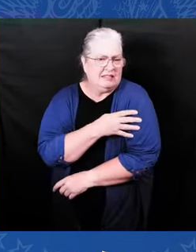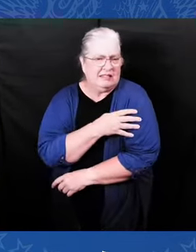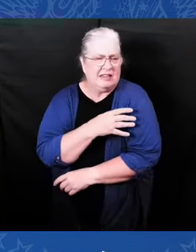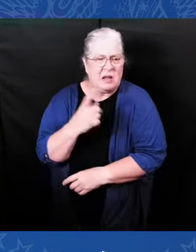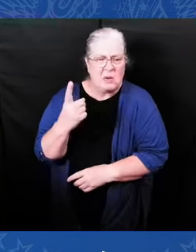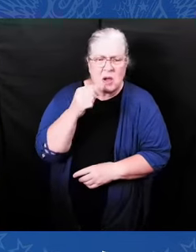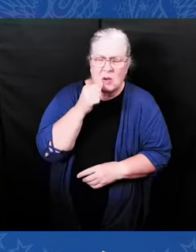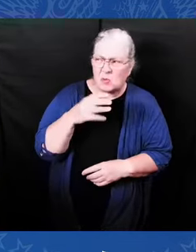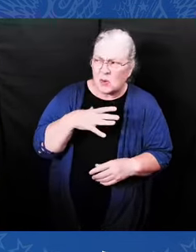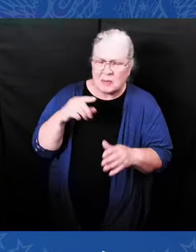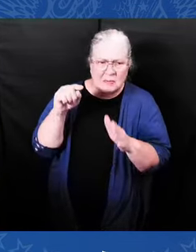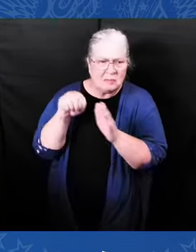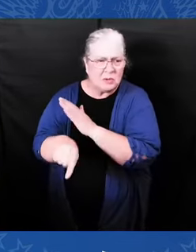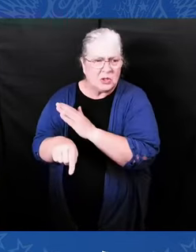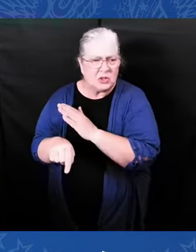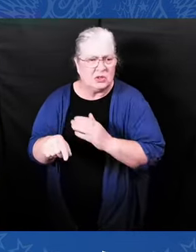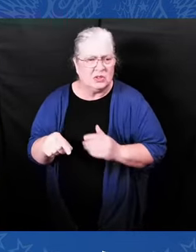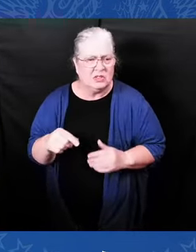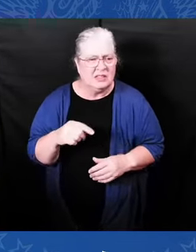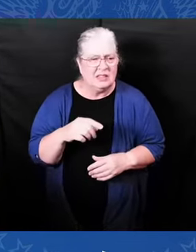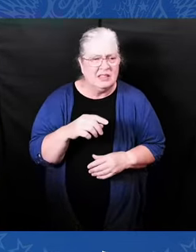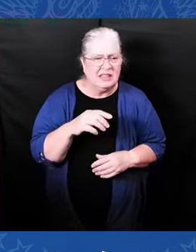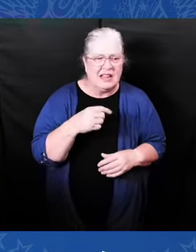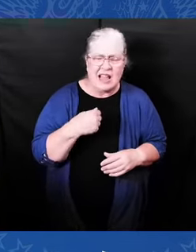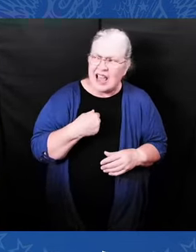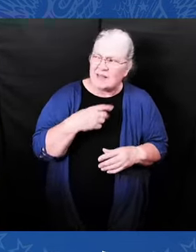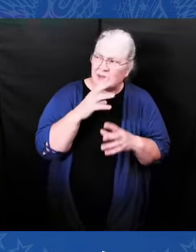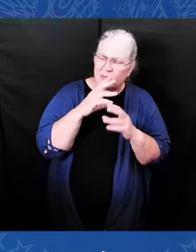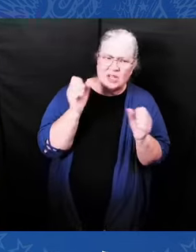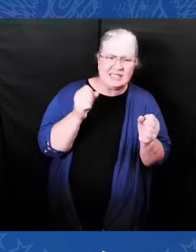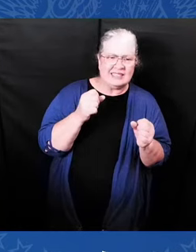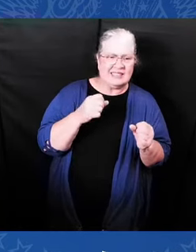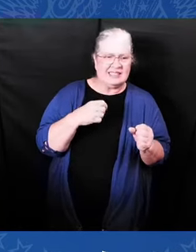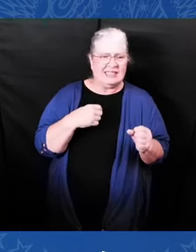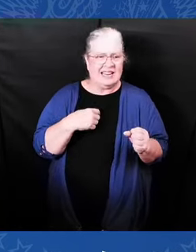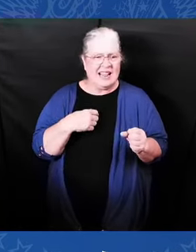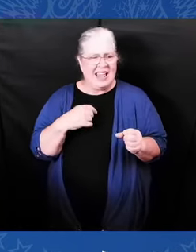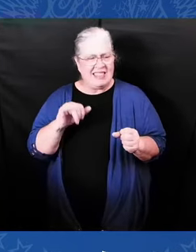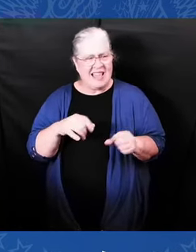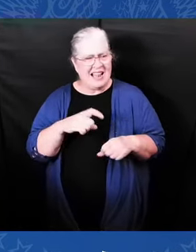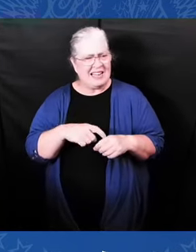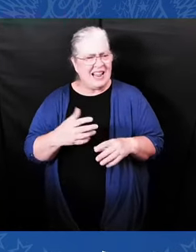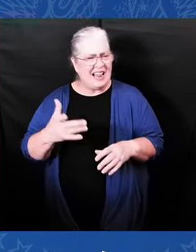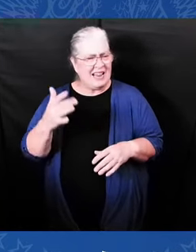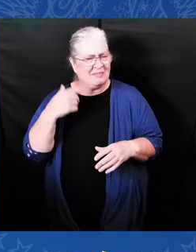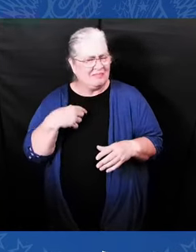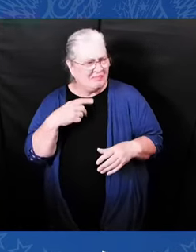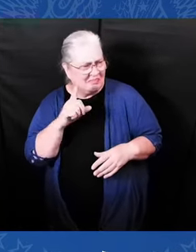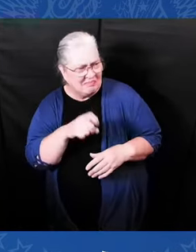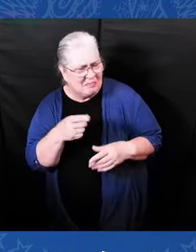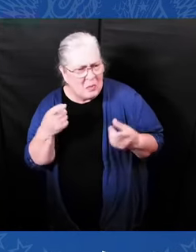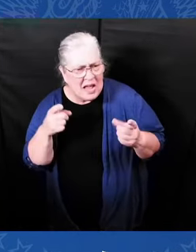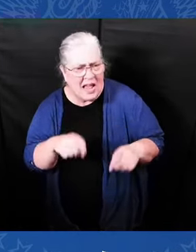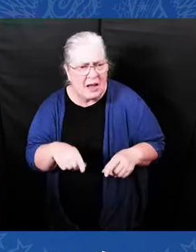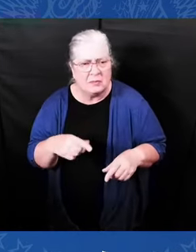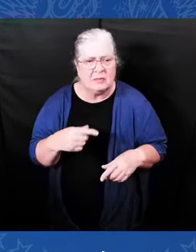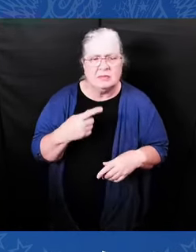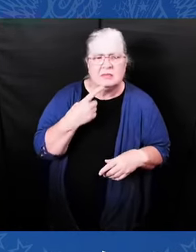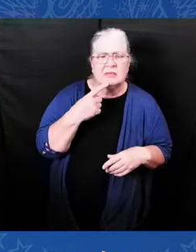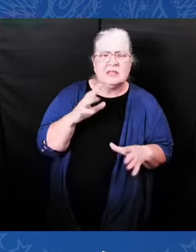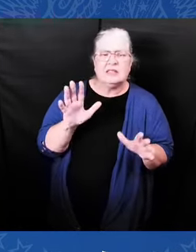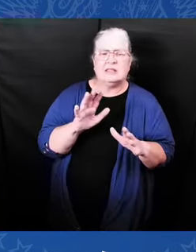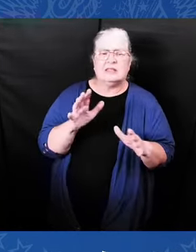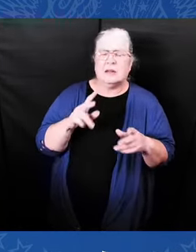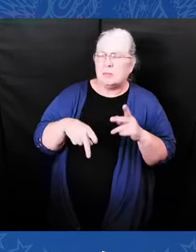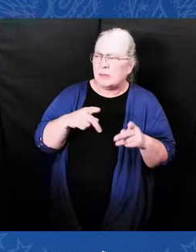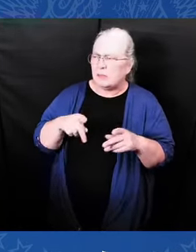sides. When I heard that, I knew I could no longer sit in the sidelines because the President of the United States had just drawn a moral